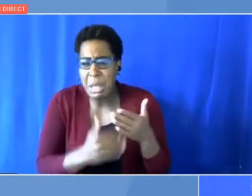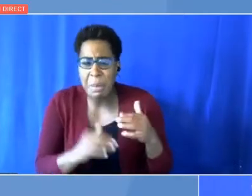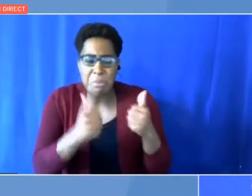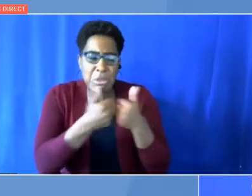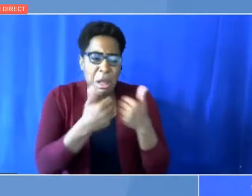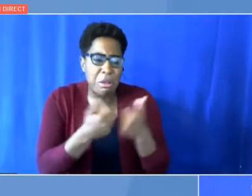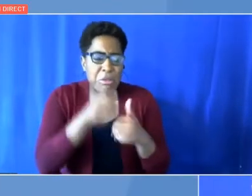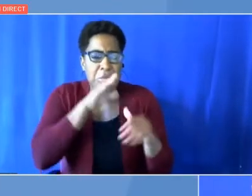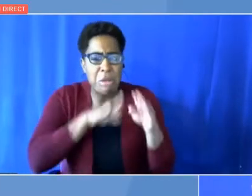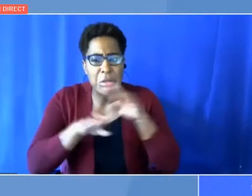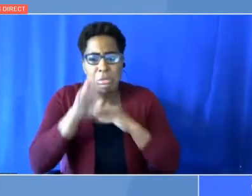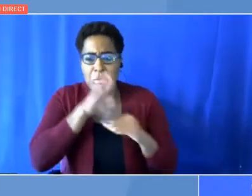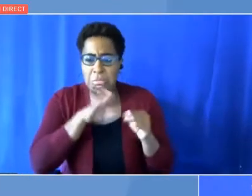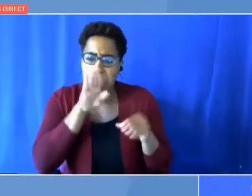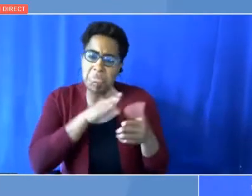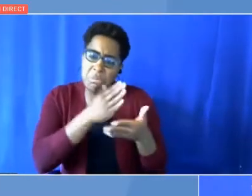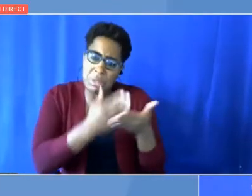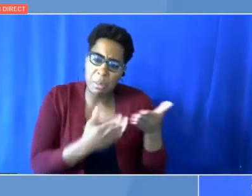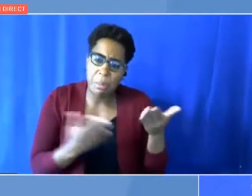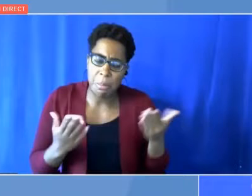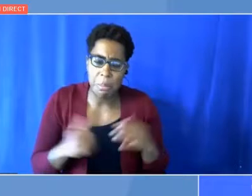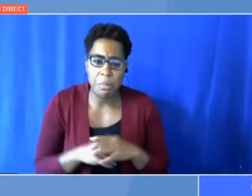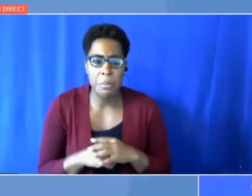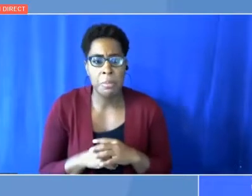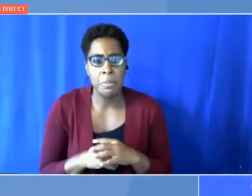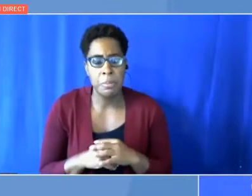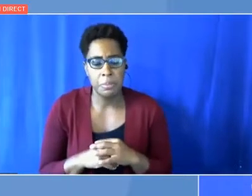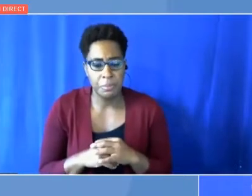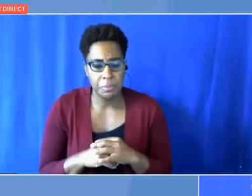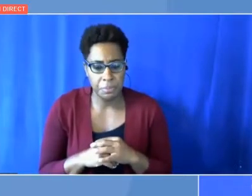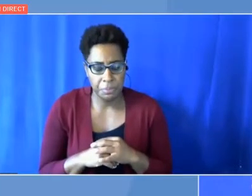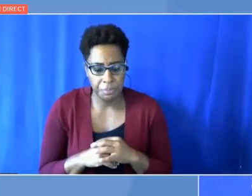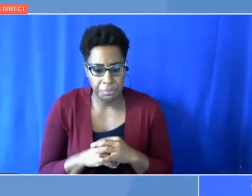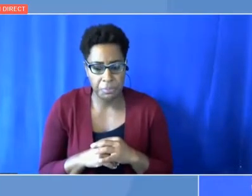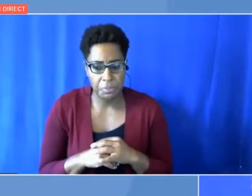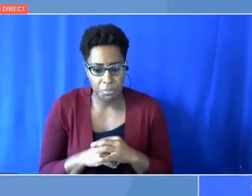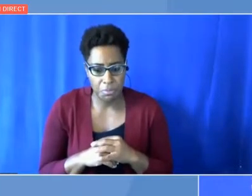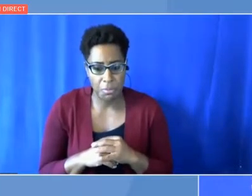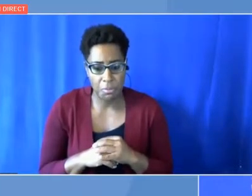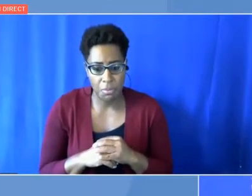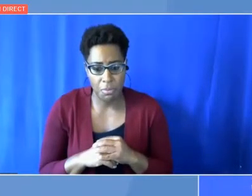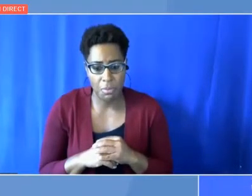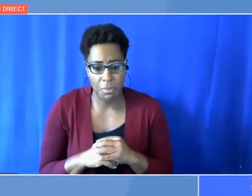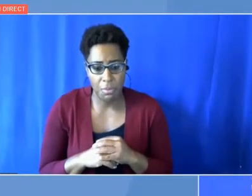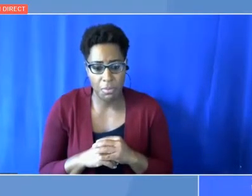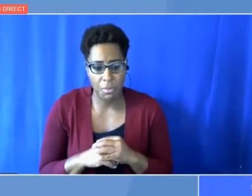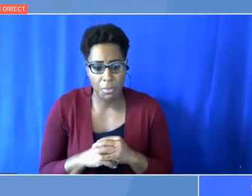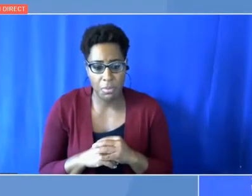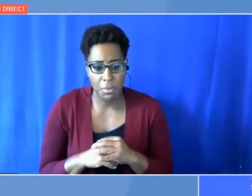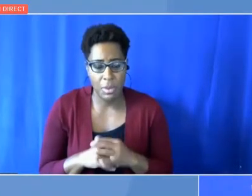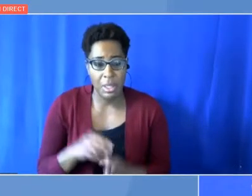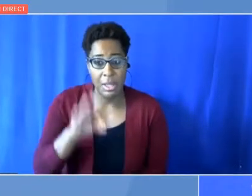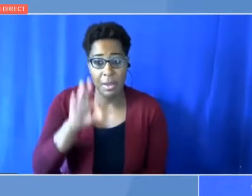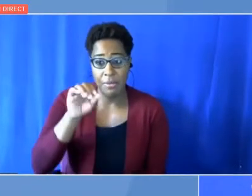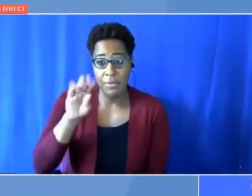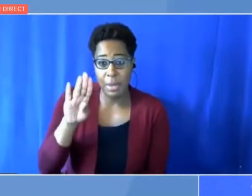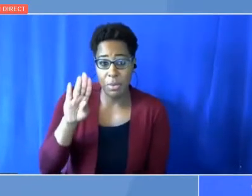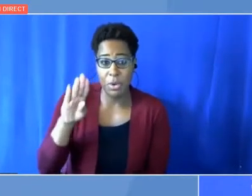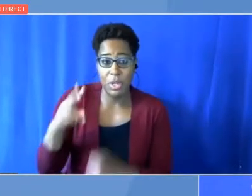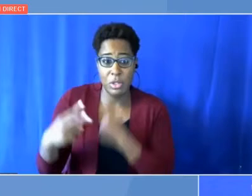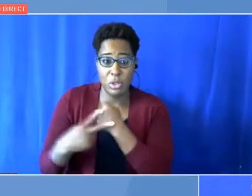But when we came to February, the storage level will come to between 20% and